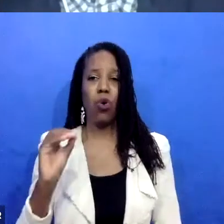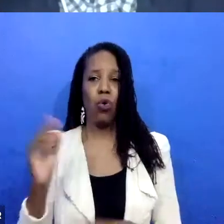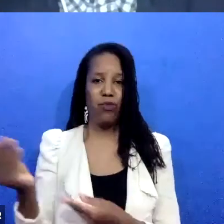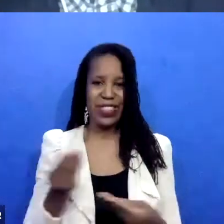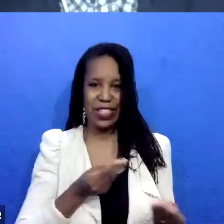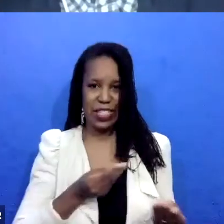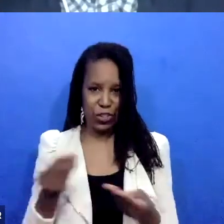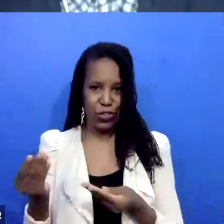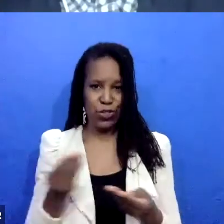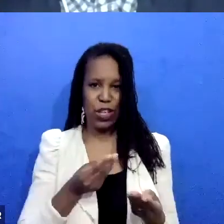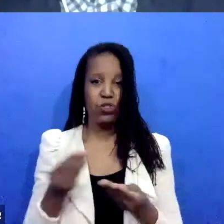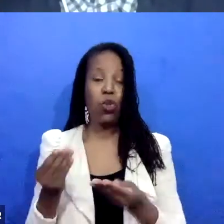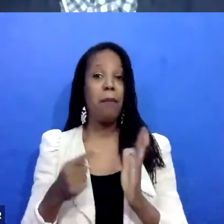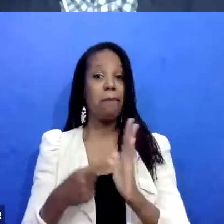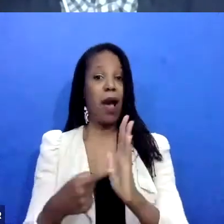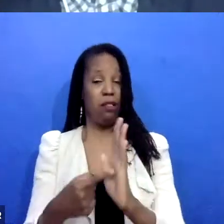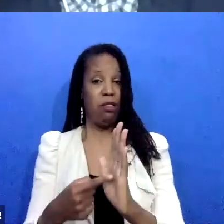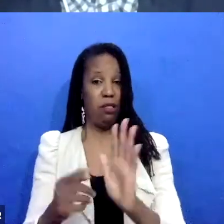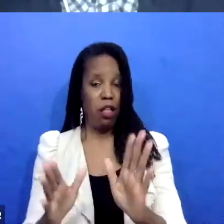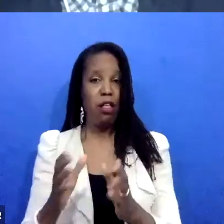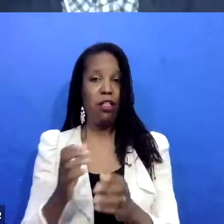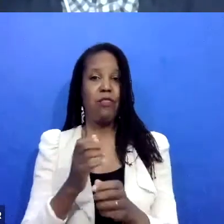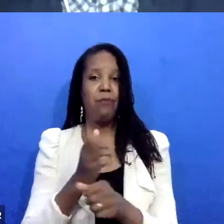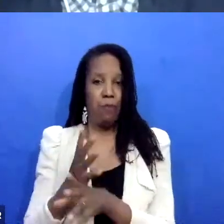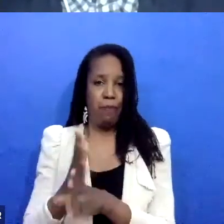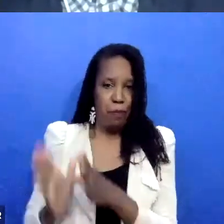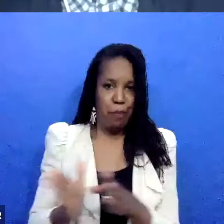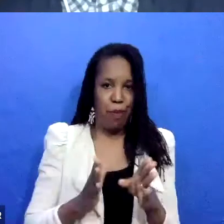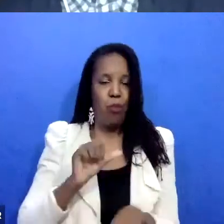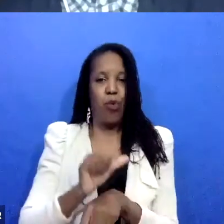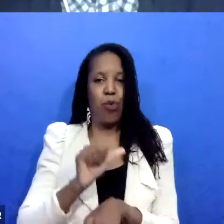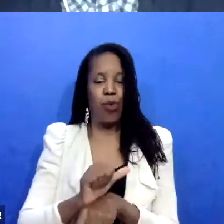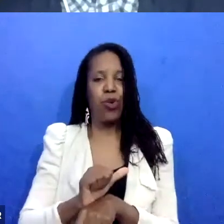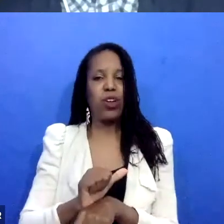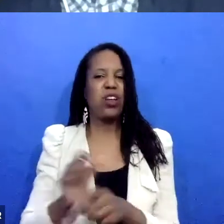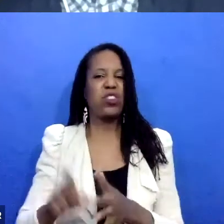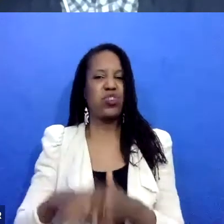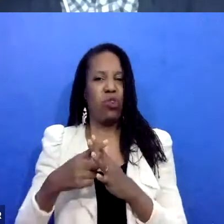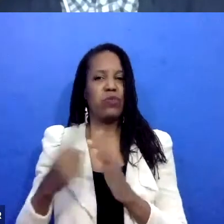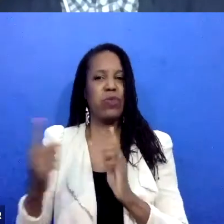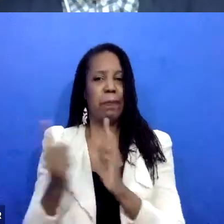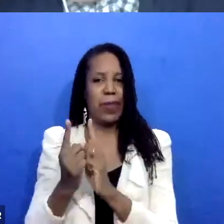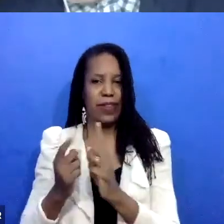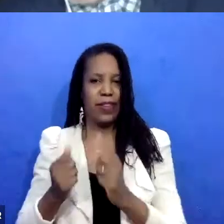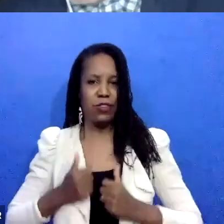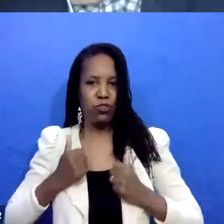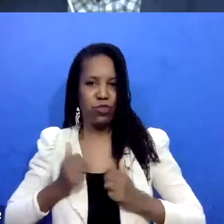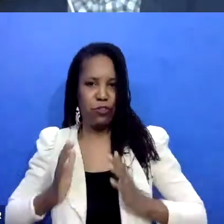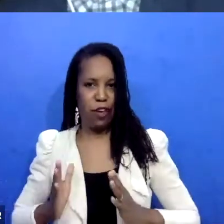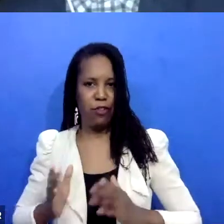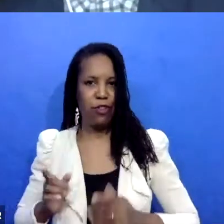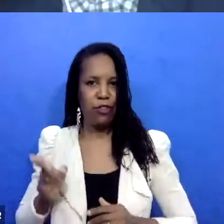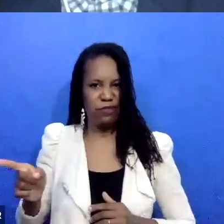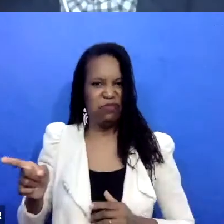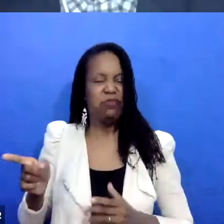preparatory work starts with survivors, where we really just go through the basics of the restorative justice questions that Howard Zayer kind of laid out, right?